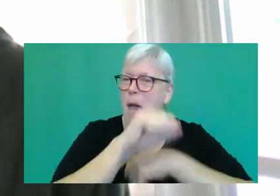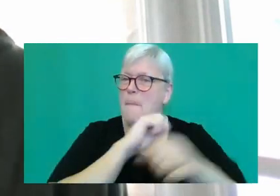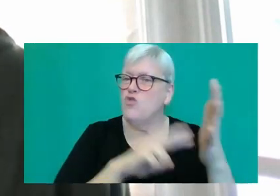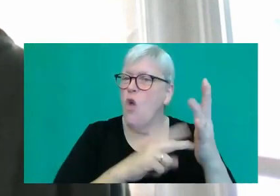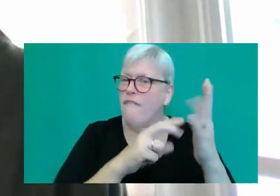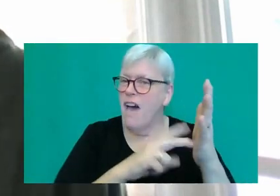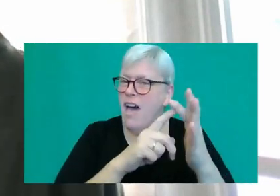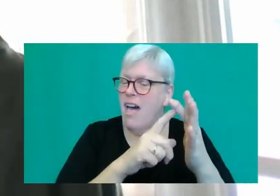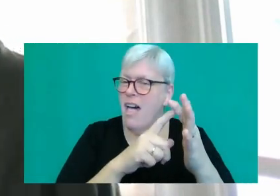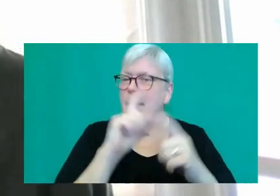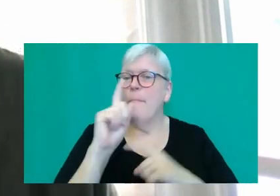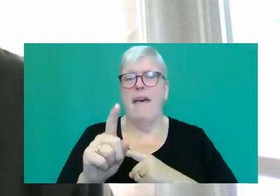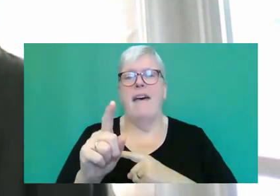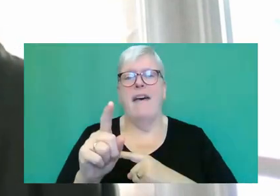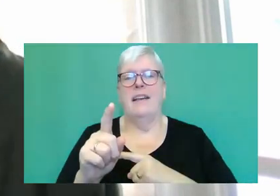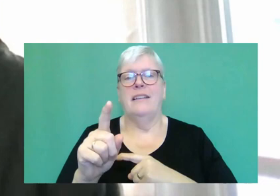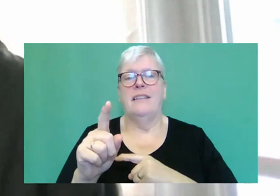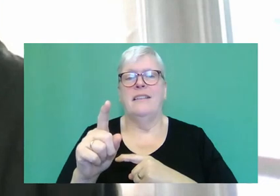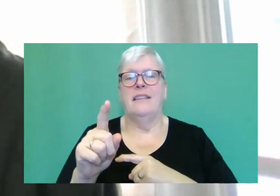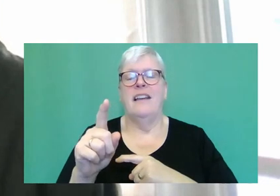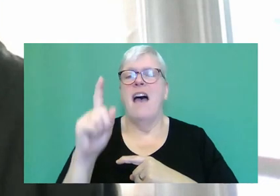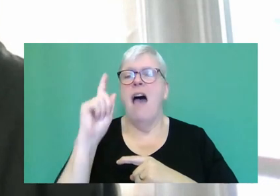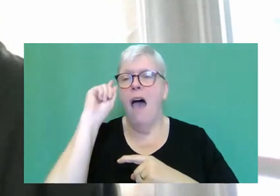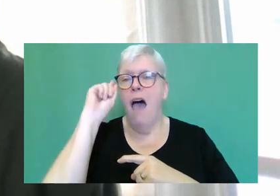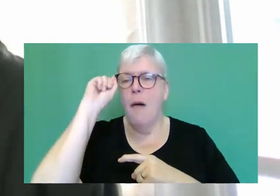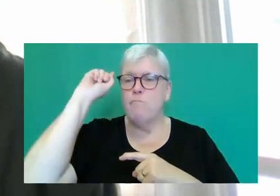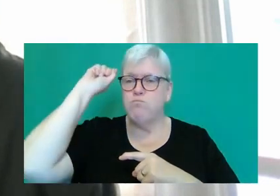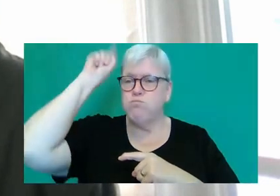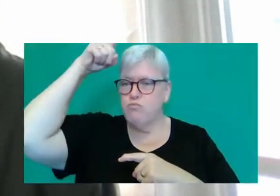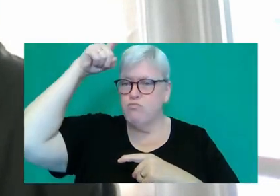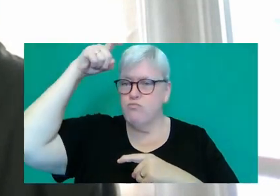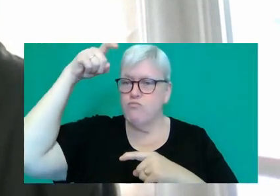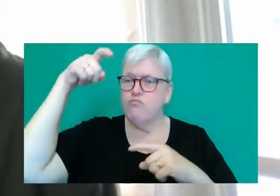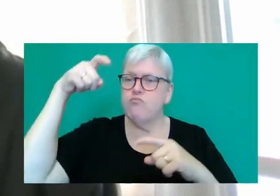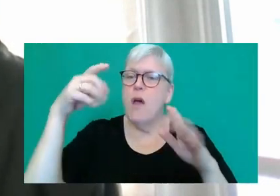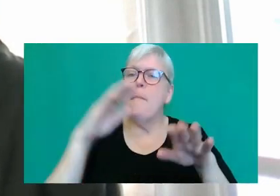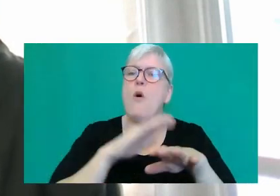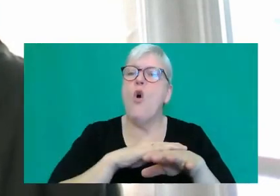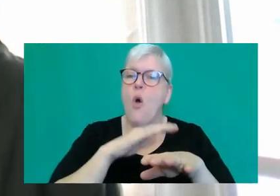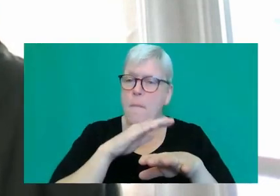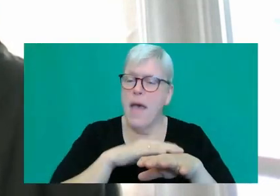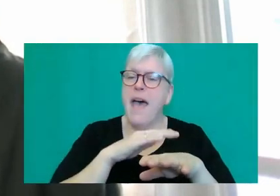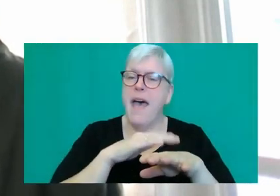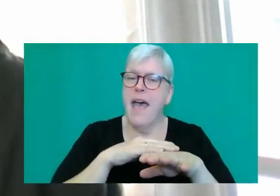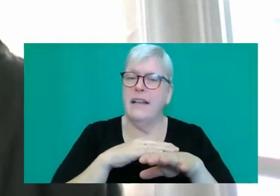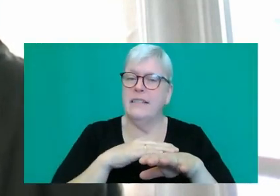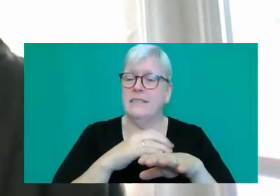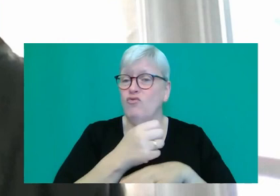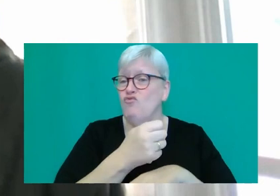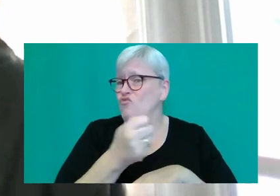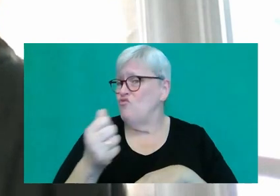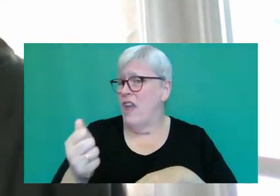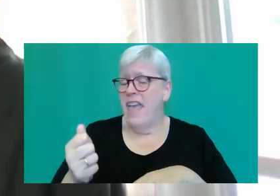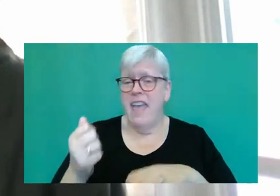But then I had this sort of light bulb moment, which is kind of rare in writing because it's